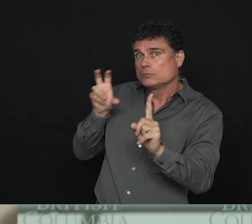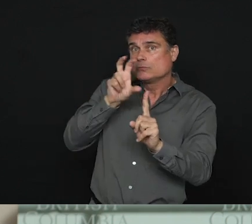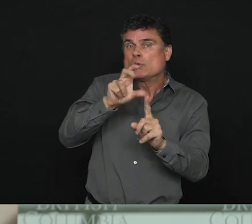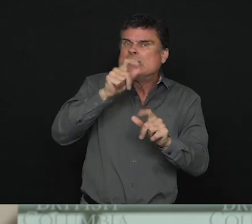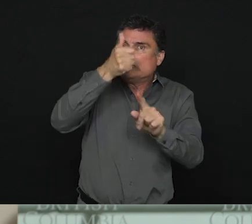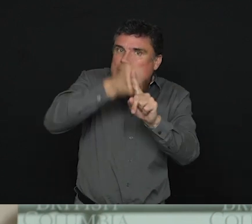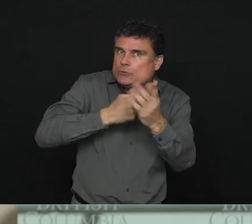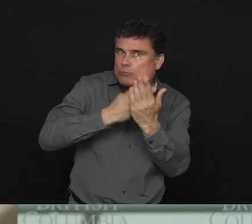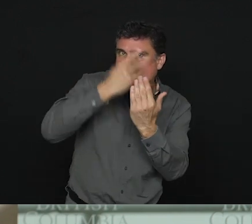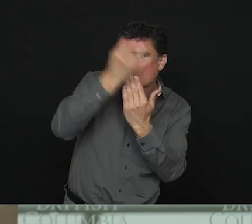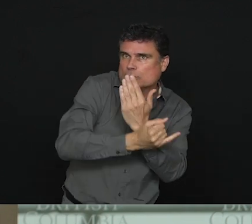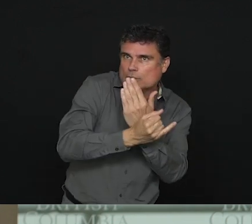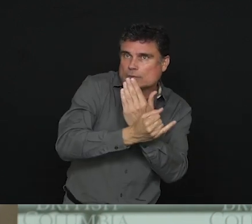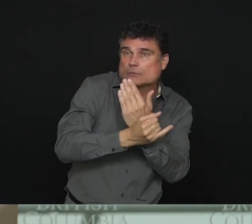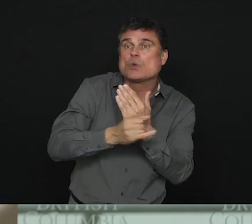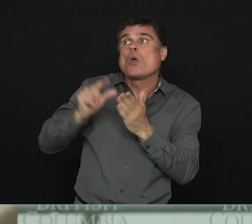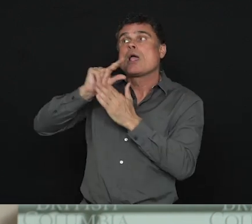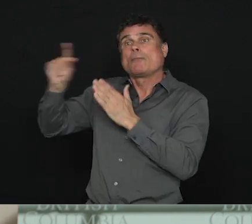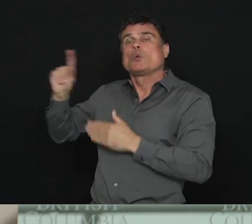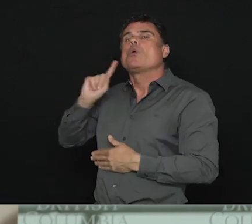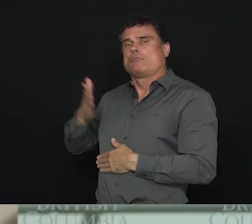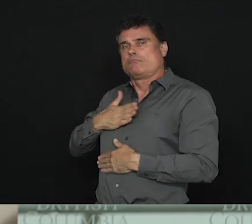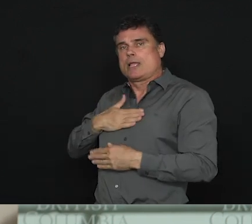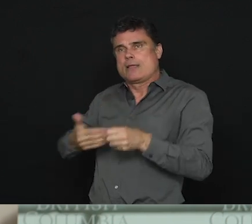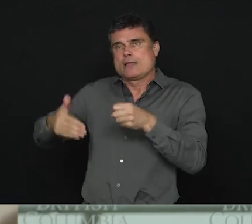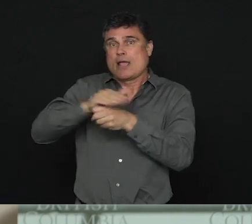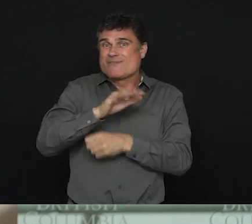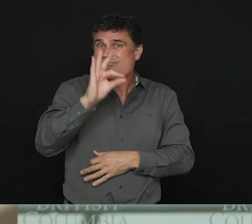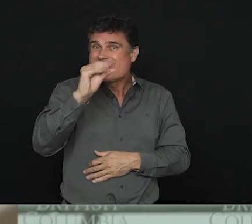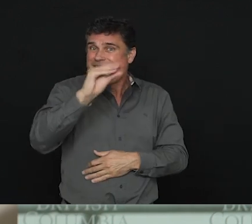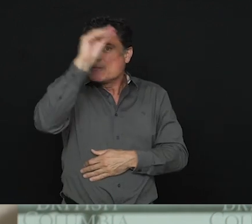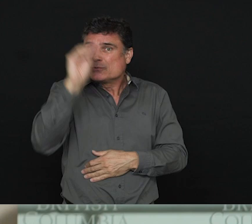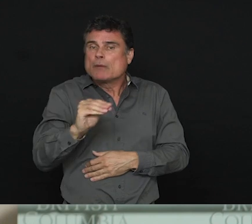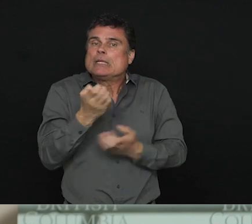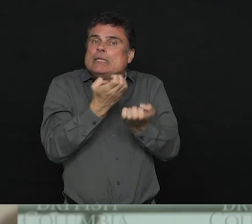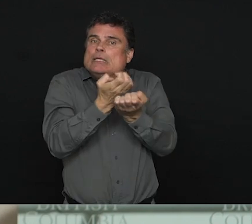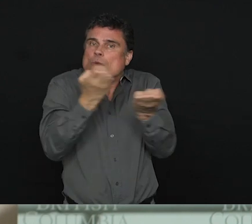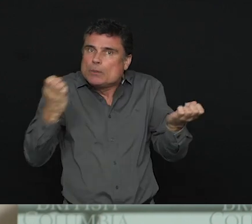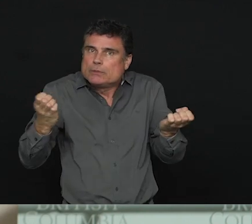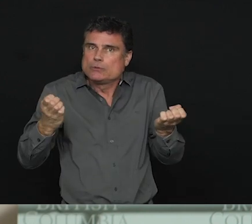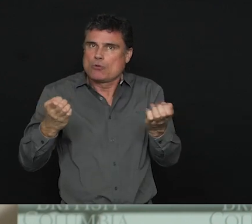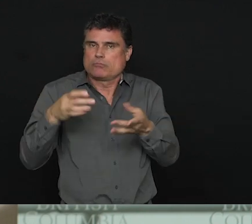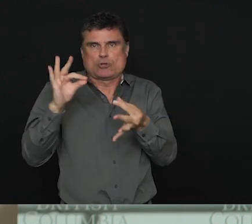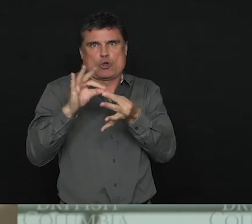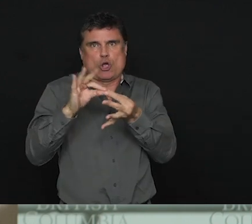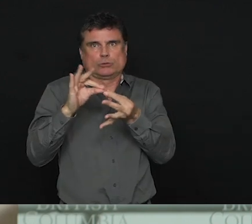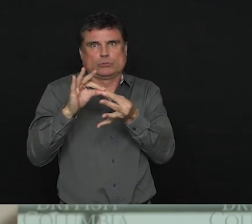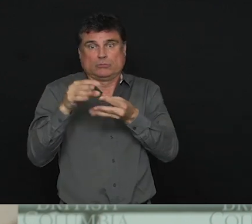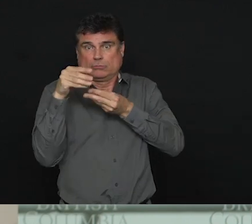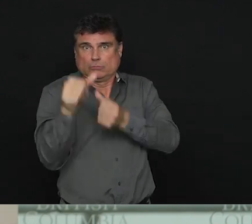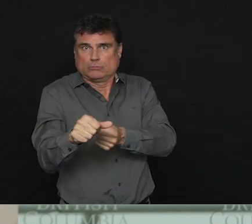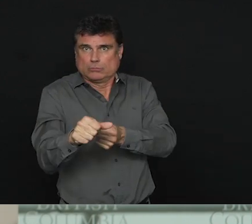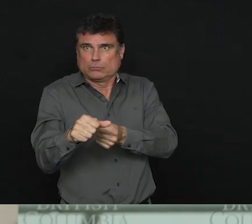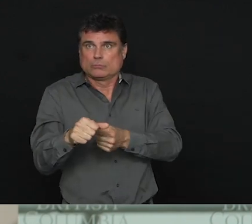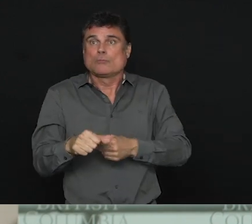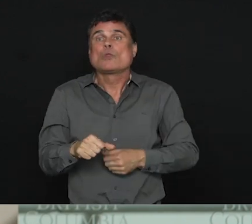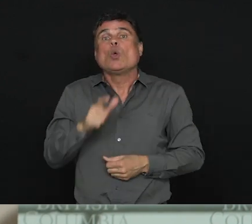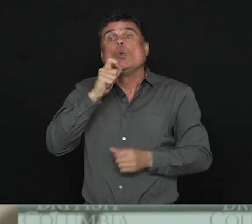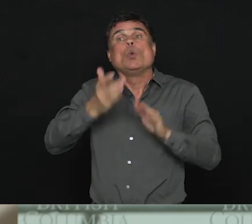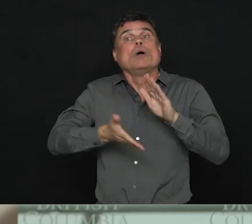costs. Northern Development Initiative Trust, who administers the program on behalf of the province, will consider